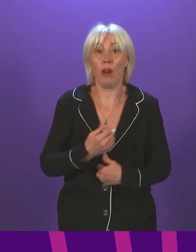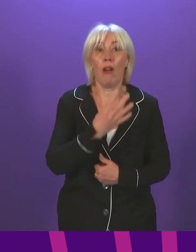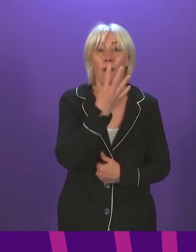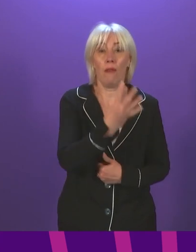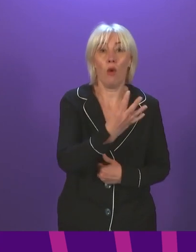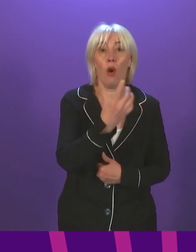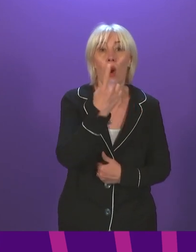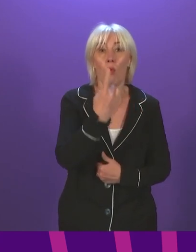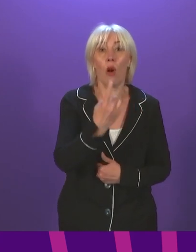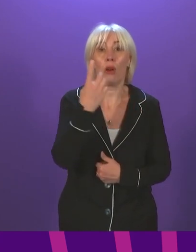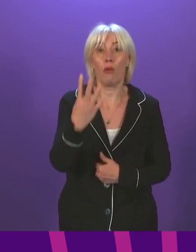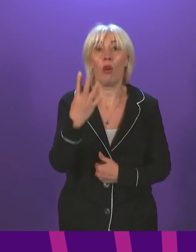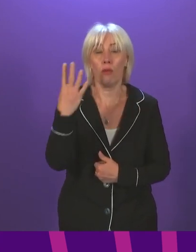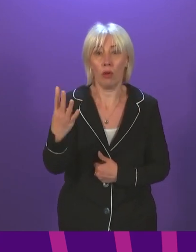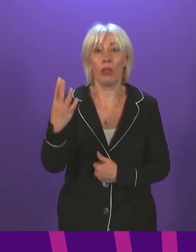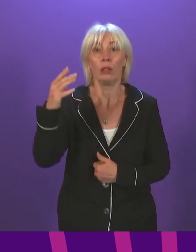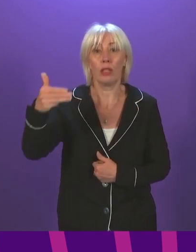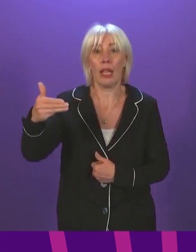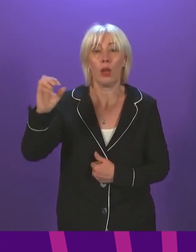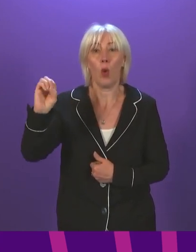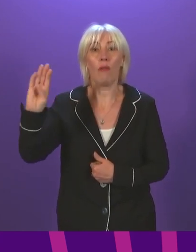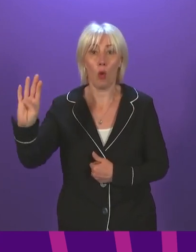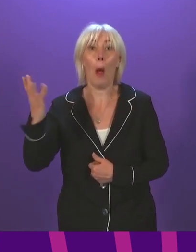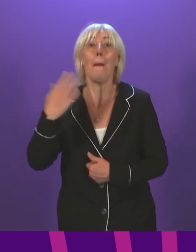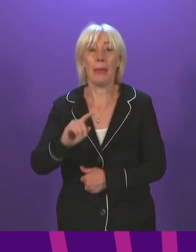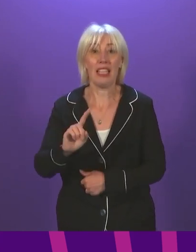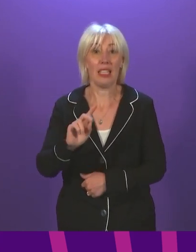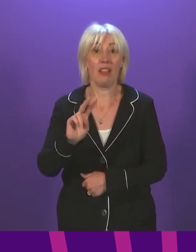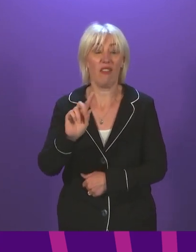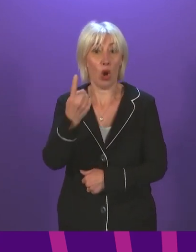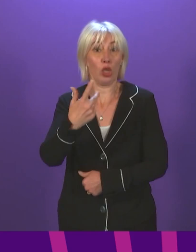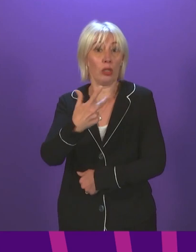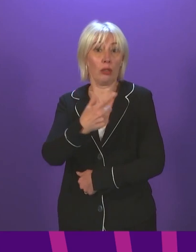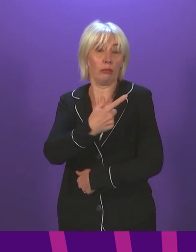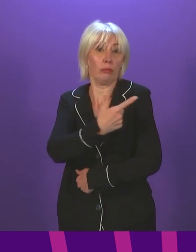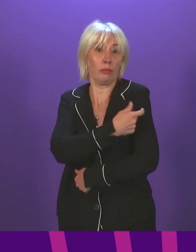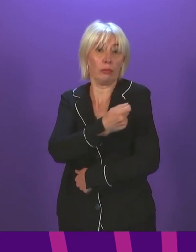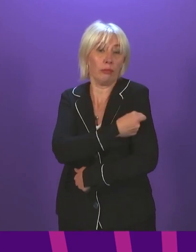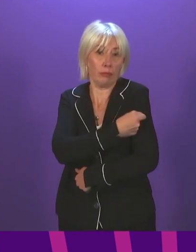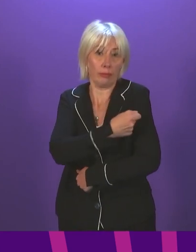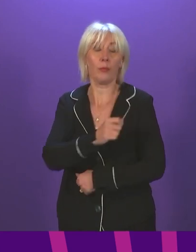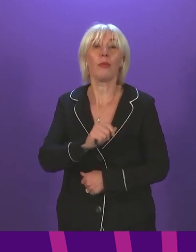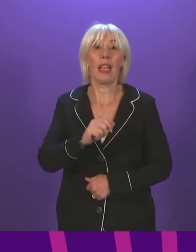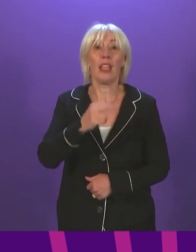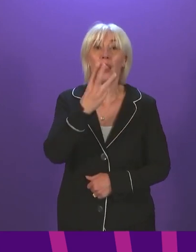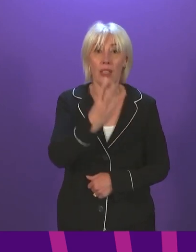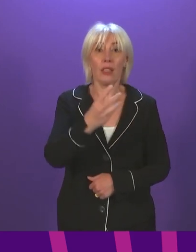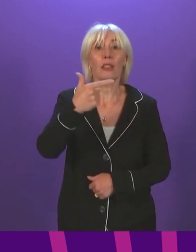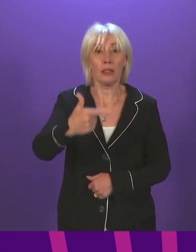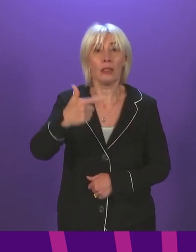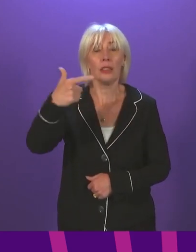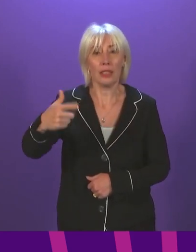,144,904 people have had a first dose, and 3,788